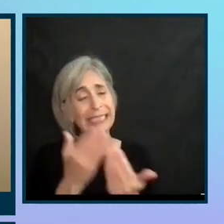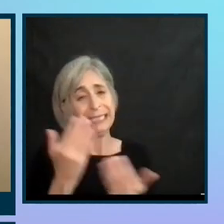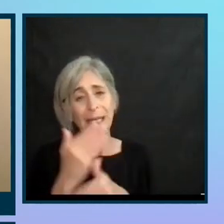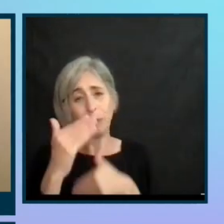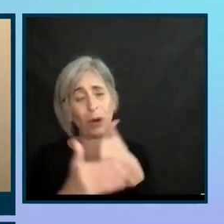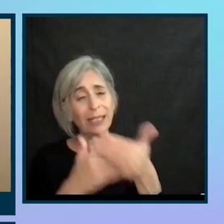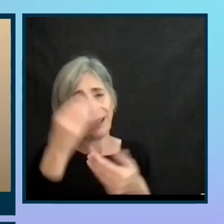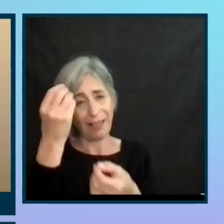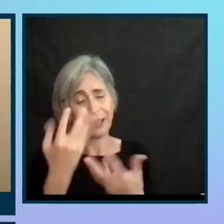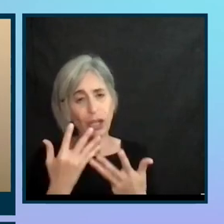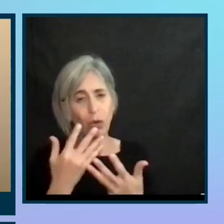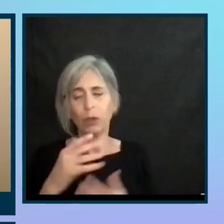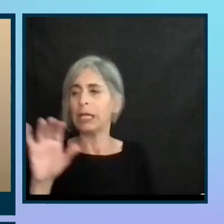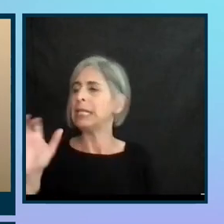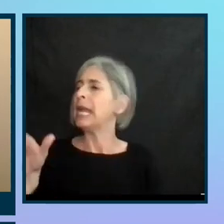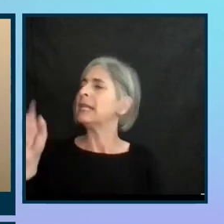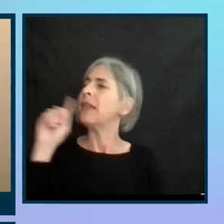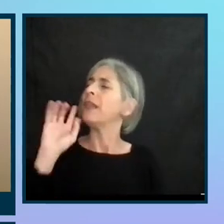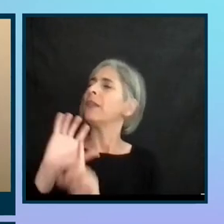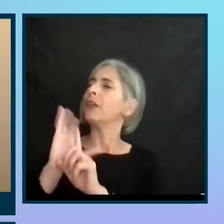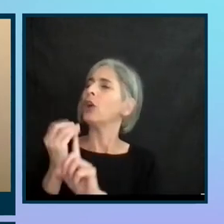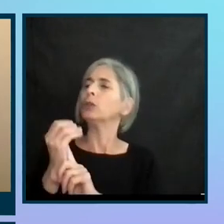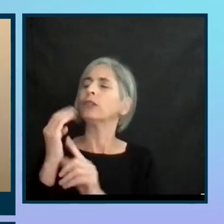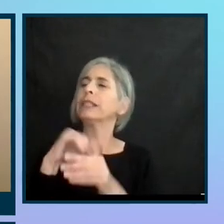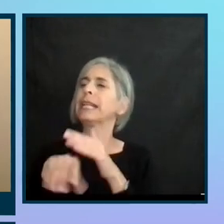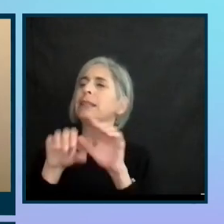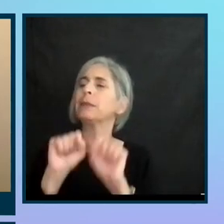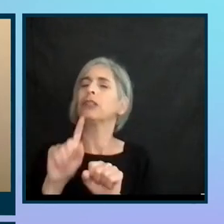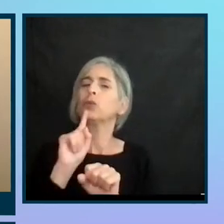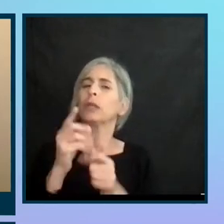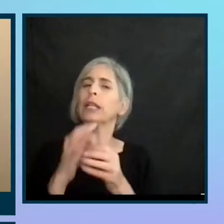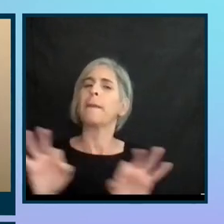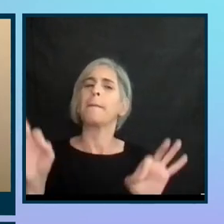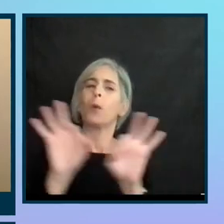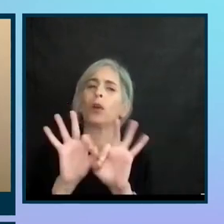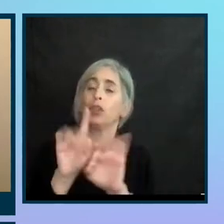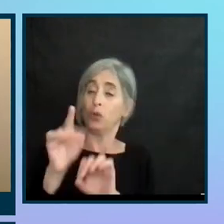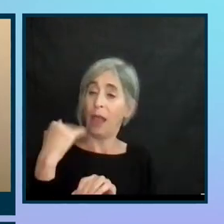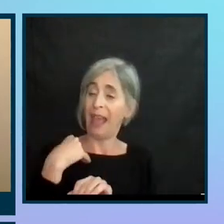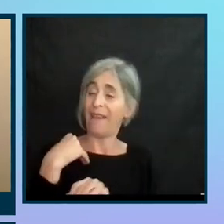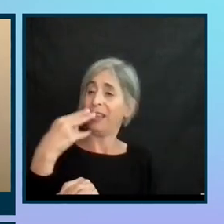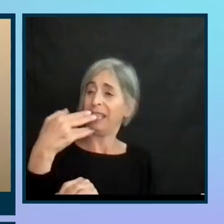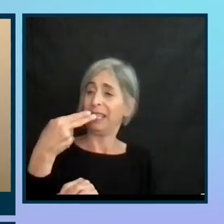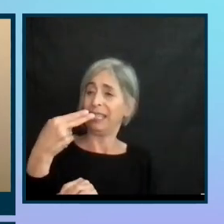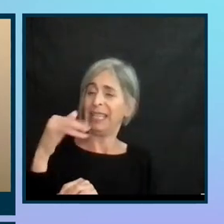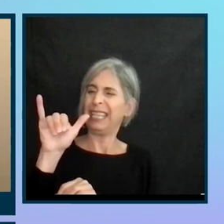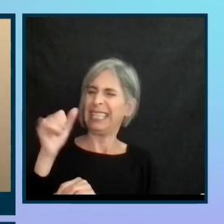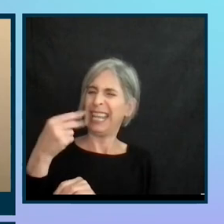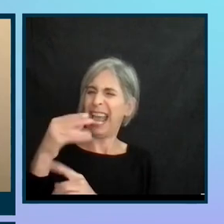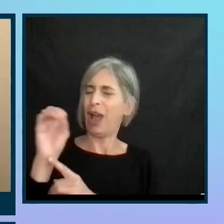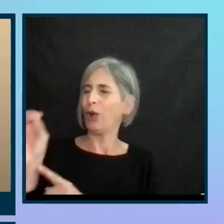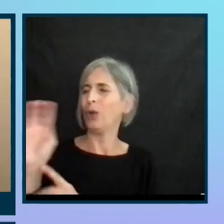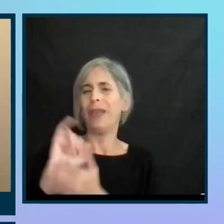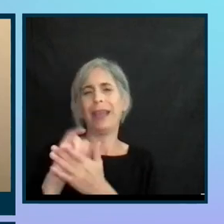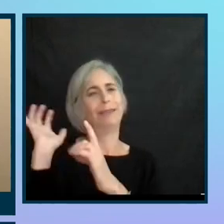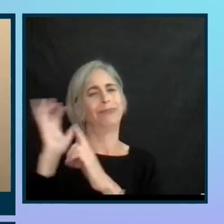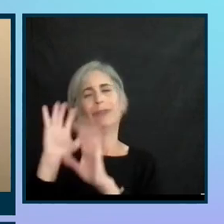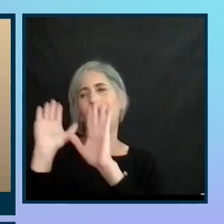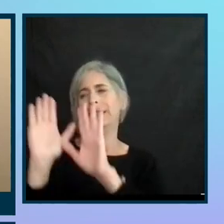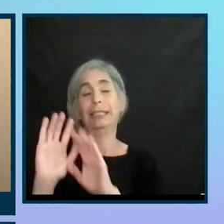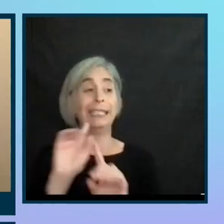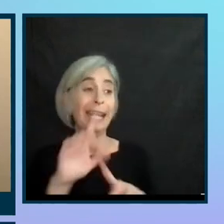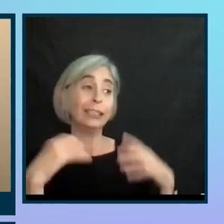Yeah. I think that culture of accessibility is super important. It sounds like you guys have that at Yahoo, which is excellent. Very strong.